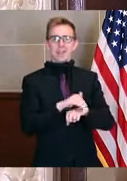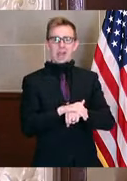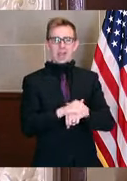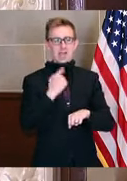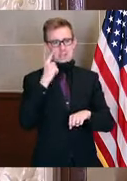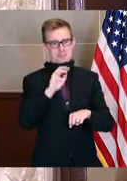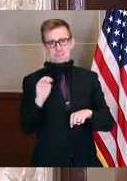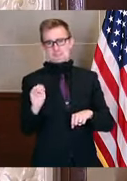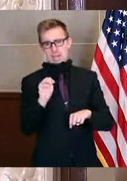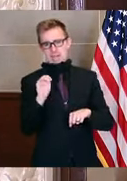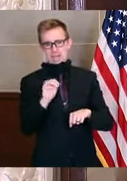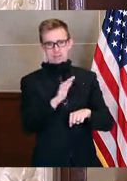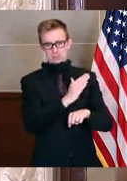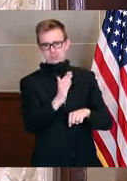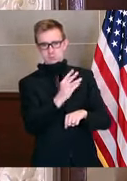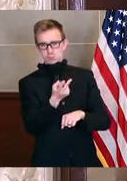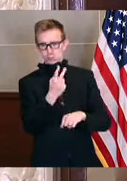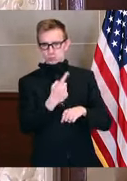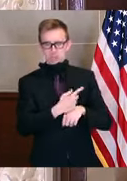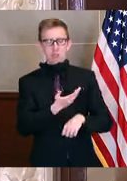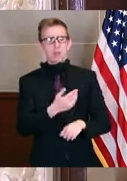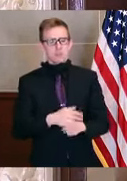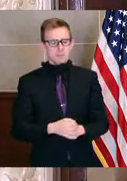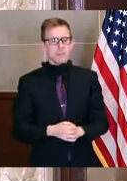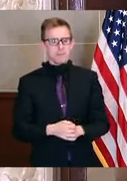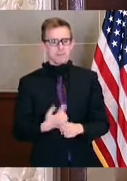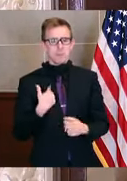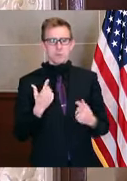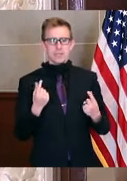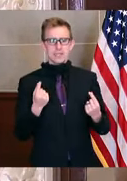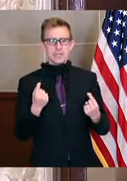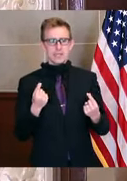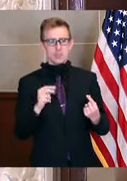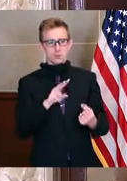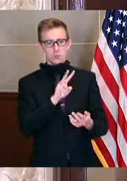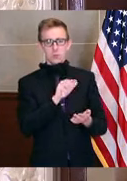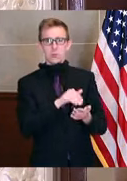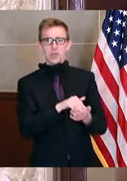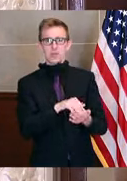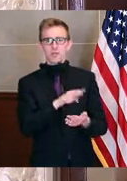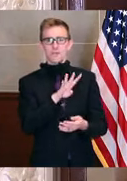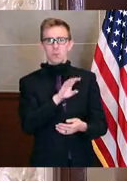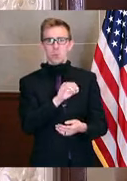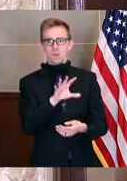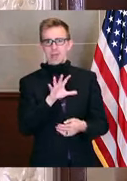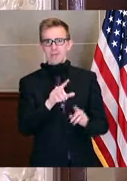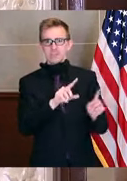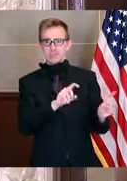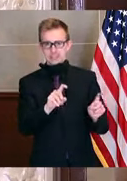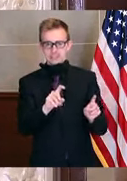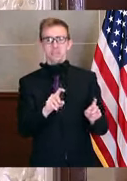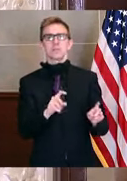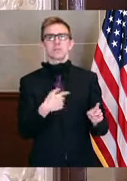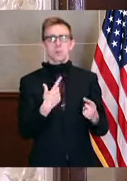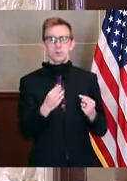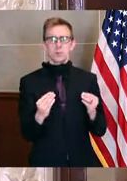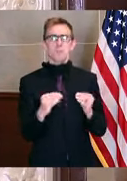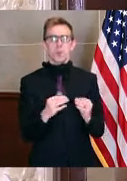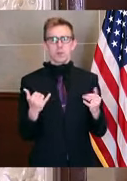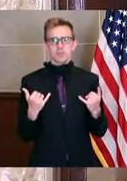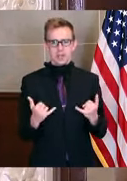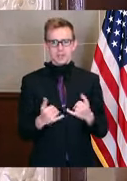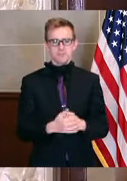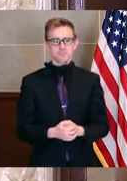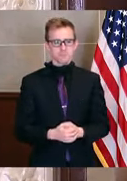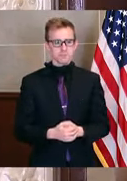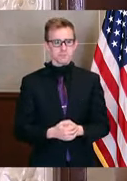Monday. And so we have done 22,405 tests and are doing more today. We got